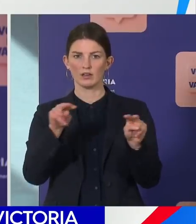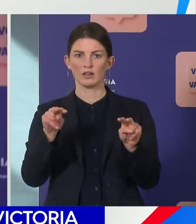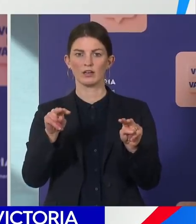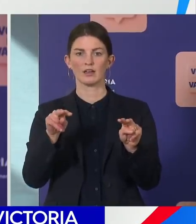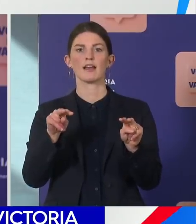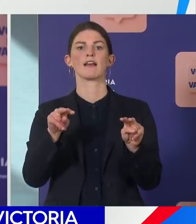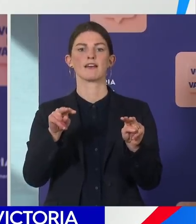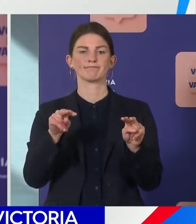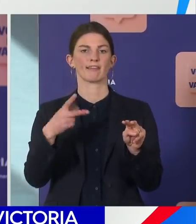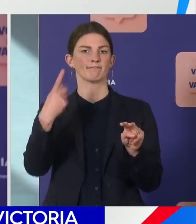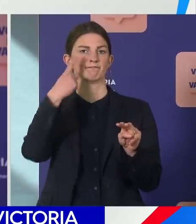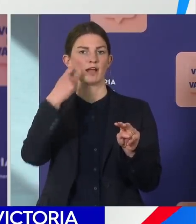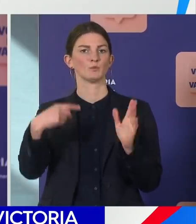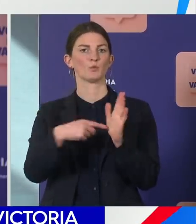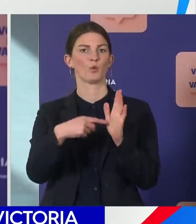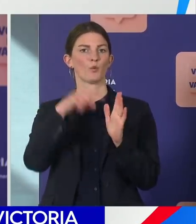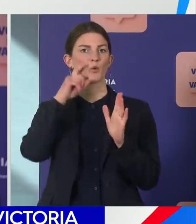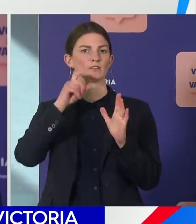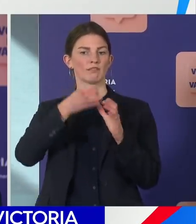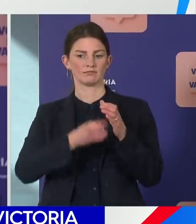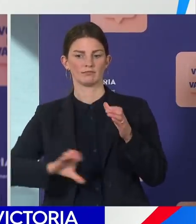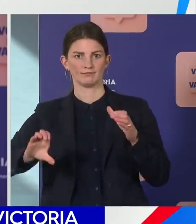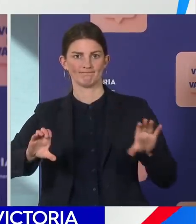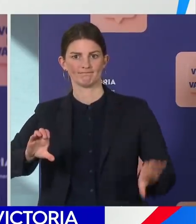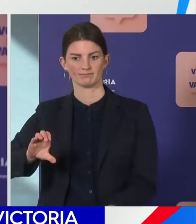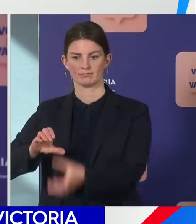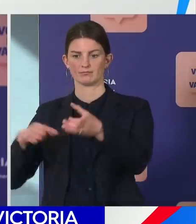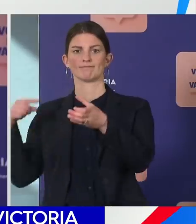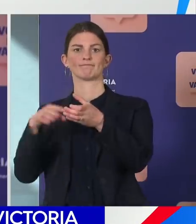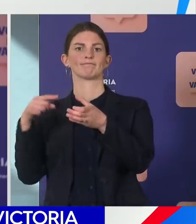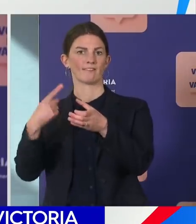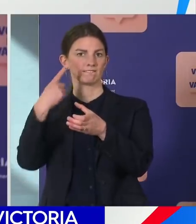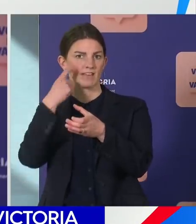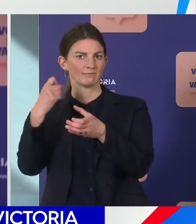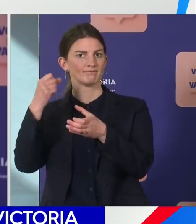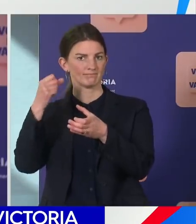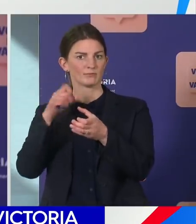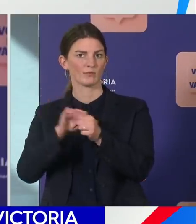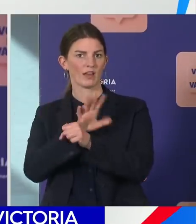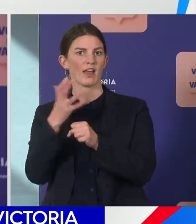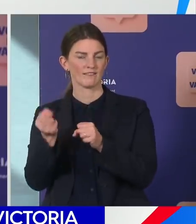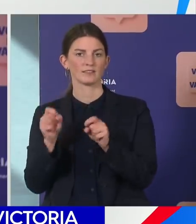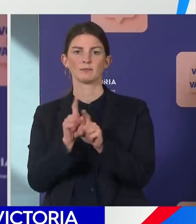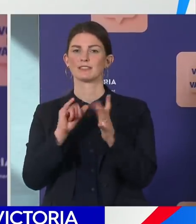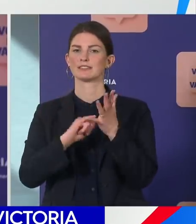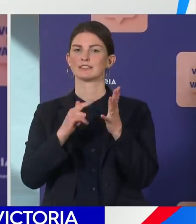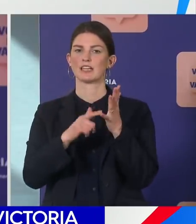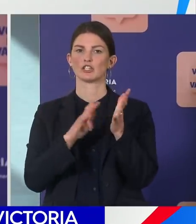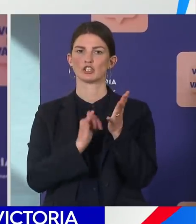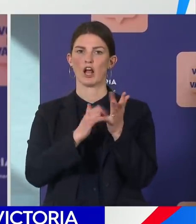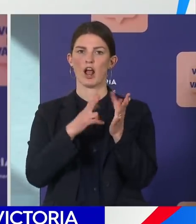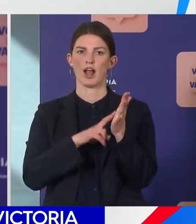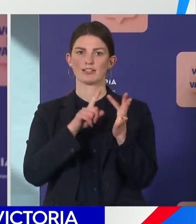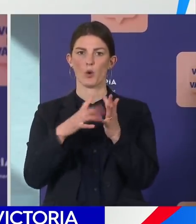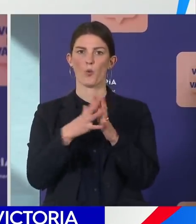detections. There's been another detection in the industrial estate in Sunshine West and our testing teams from